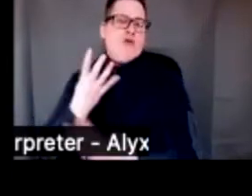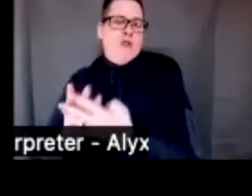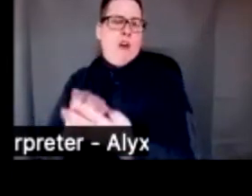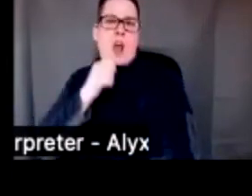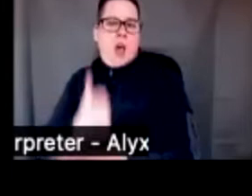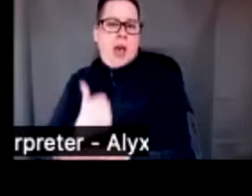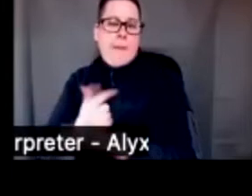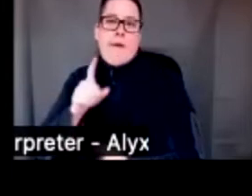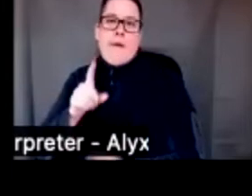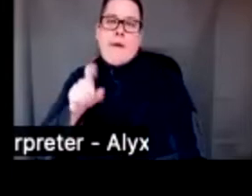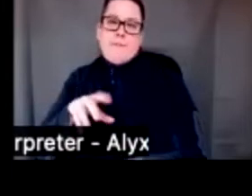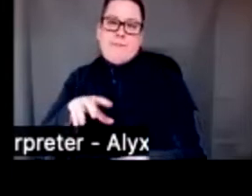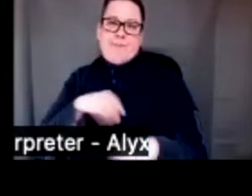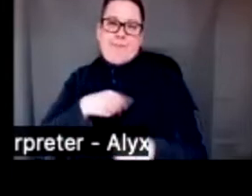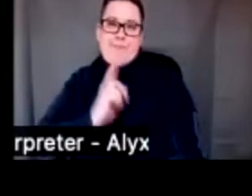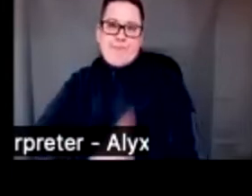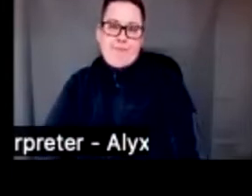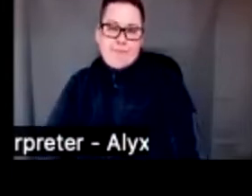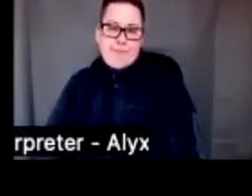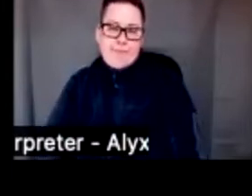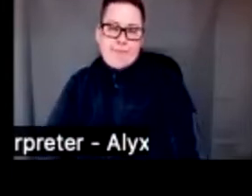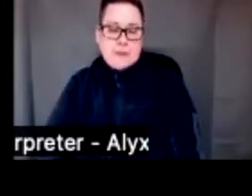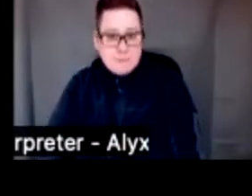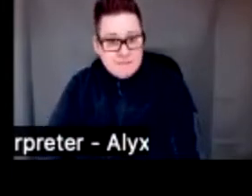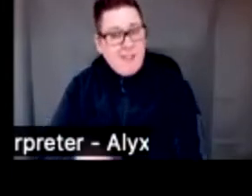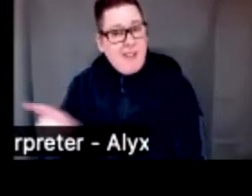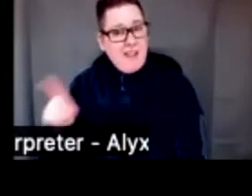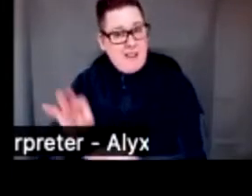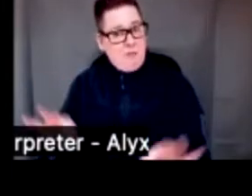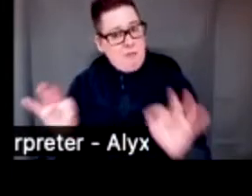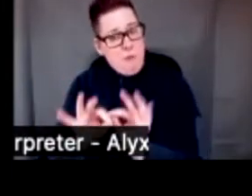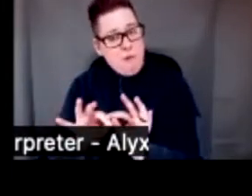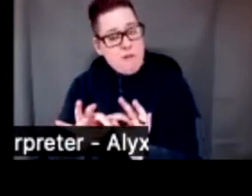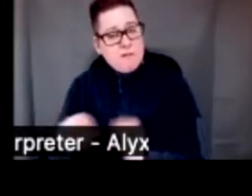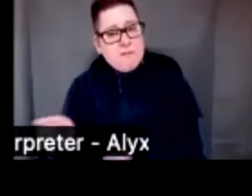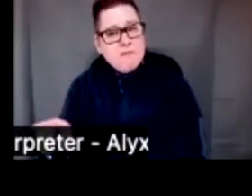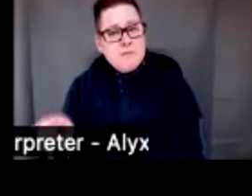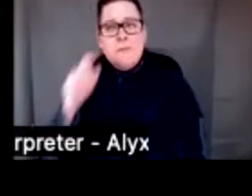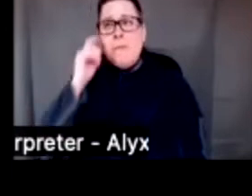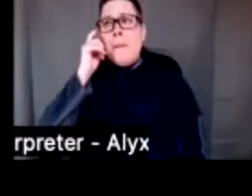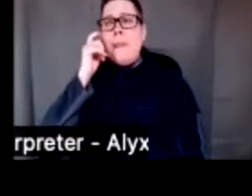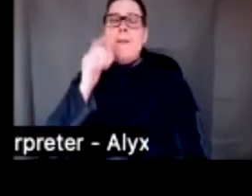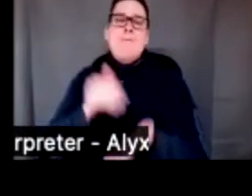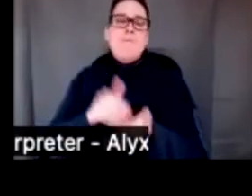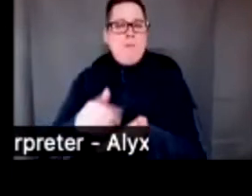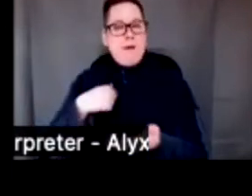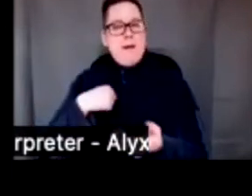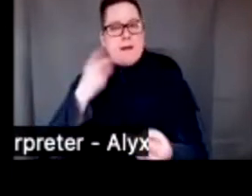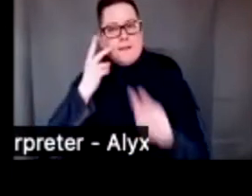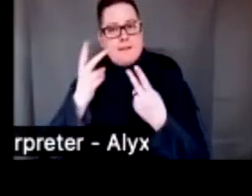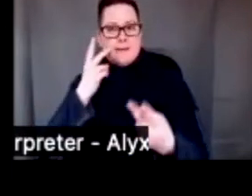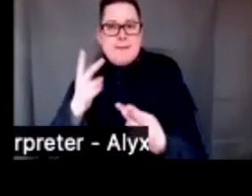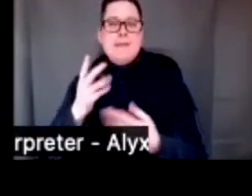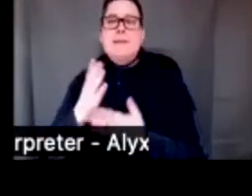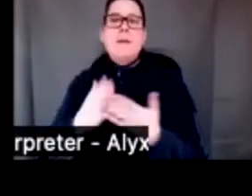you just have to swallow that drink. This is very important because many times I see some